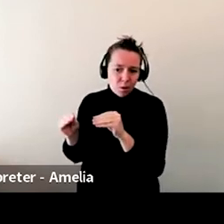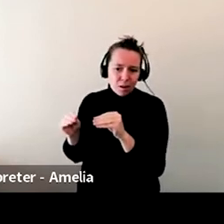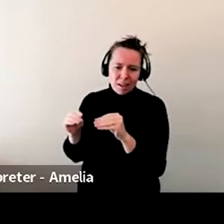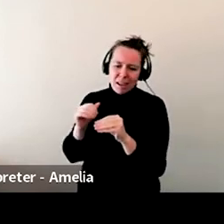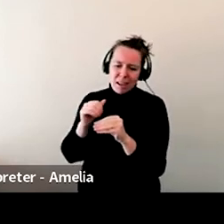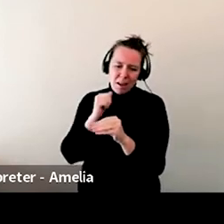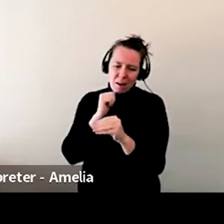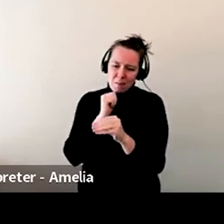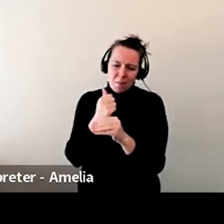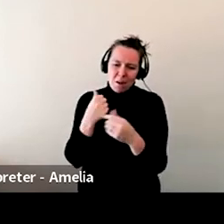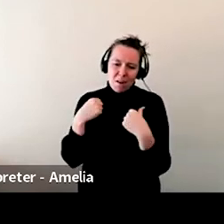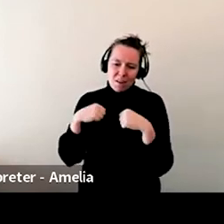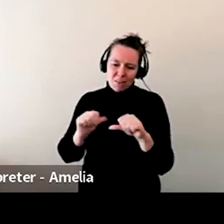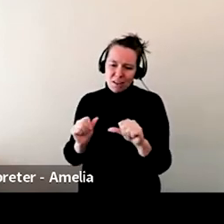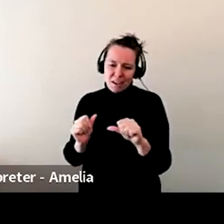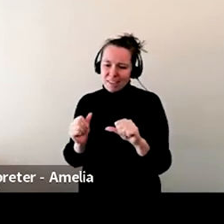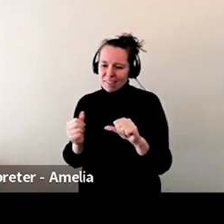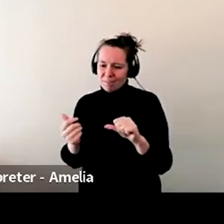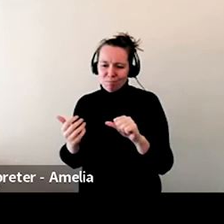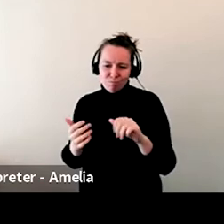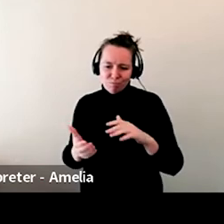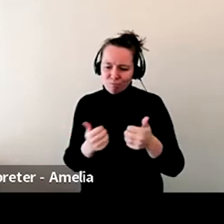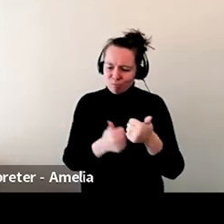Victoria, but Fairfield only.